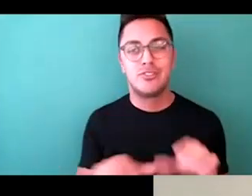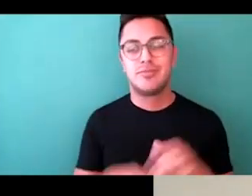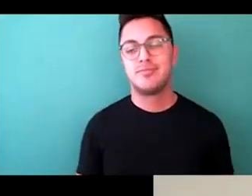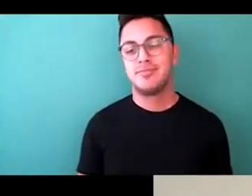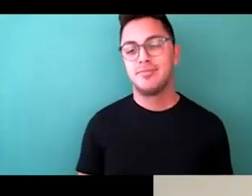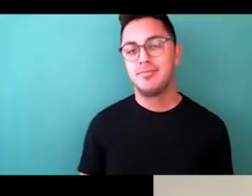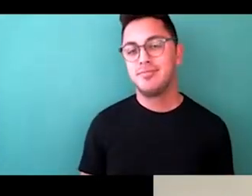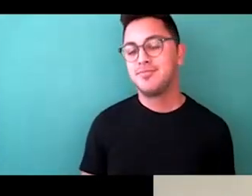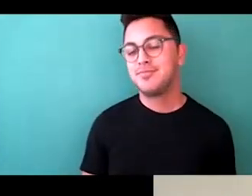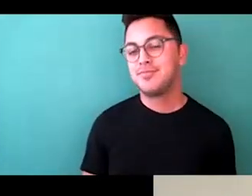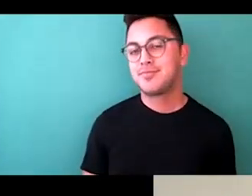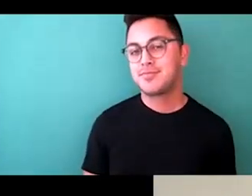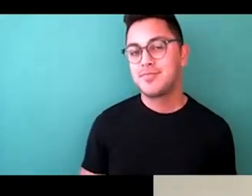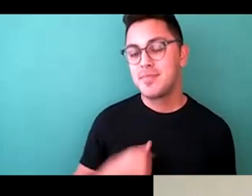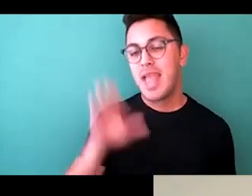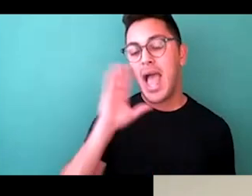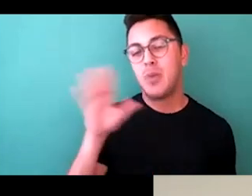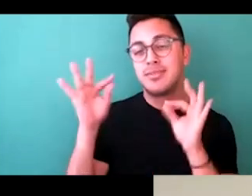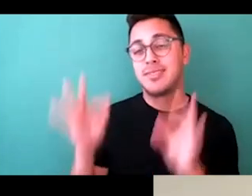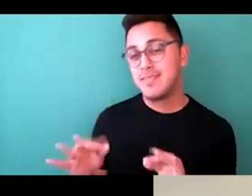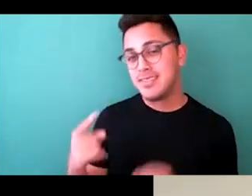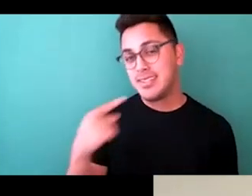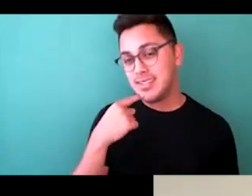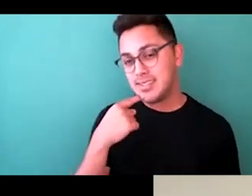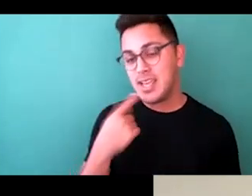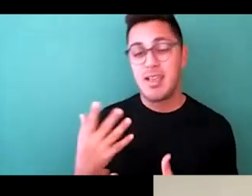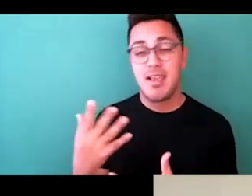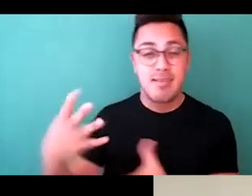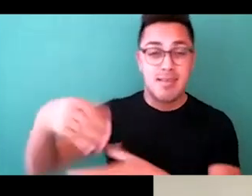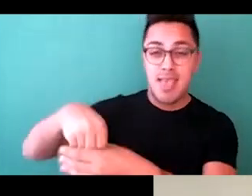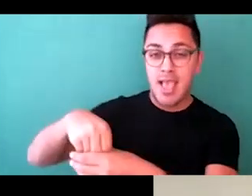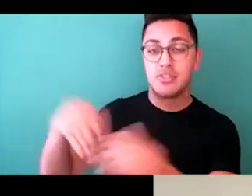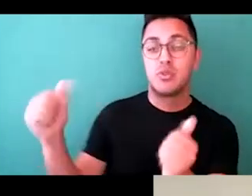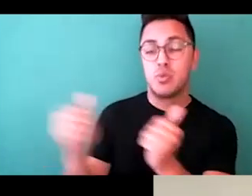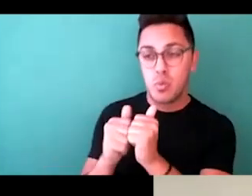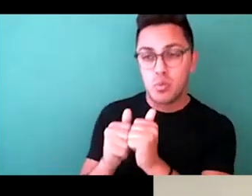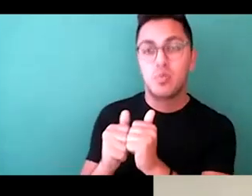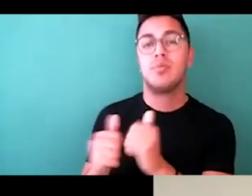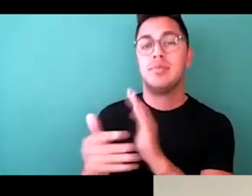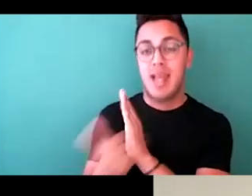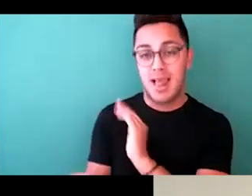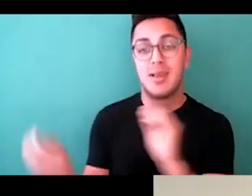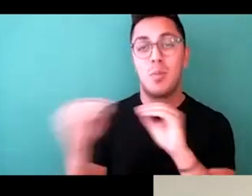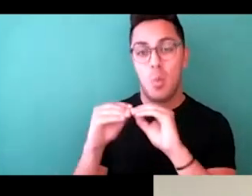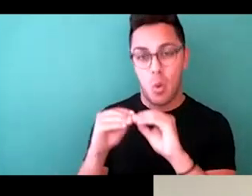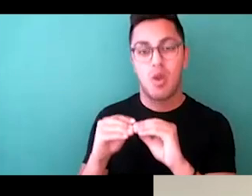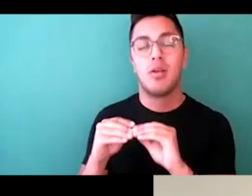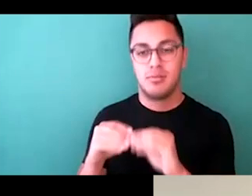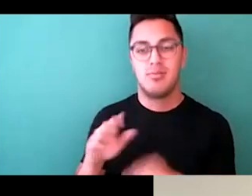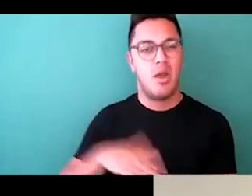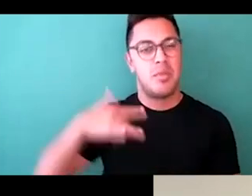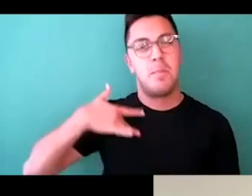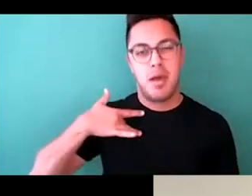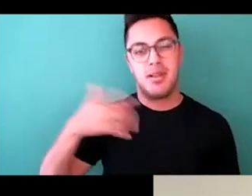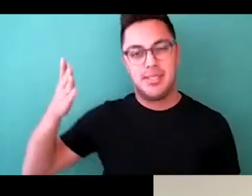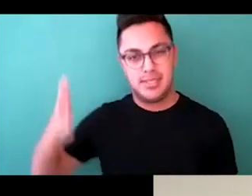I would definitely say engage more, you know, with your talent on the modeling side, you know, if you are booking